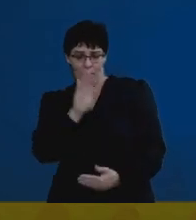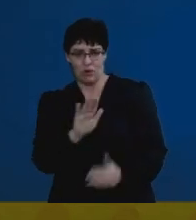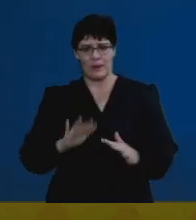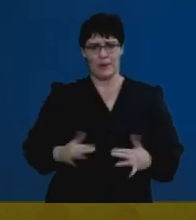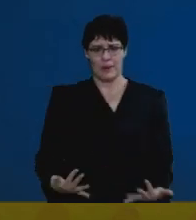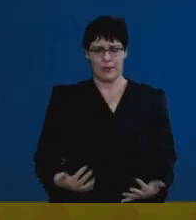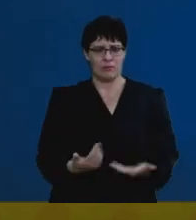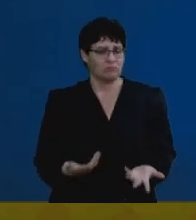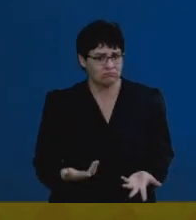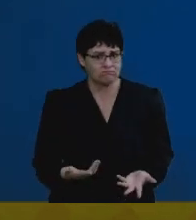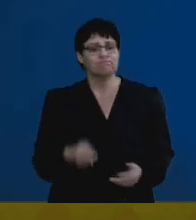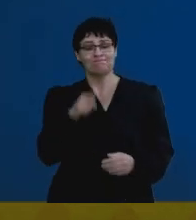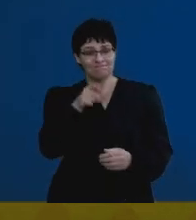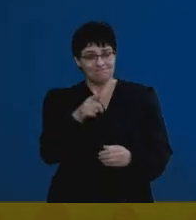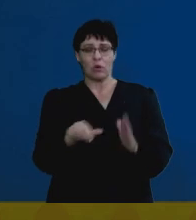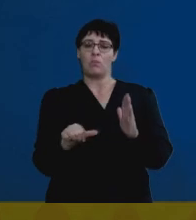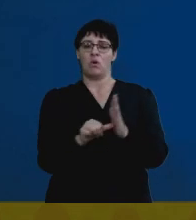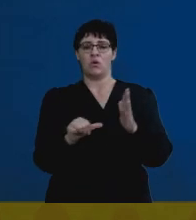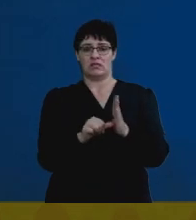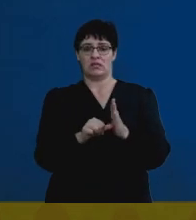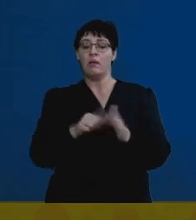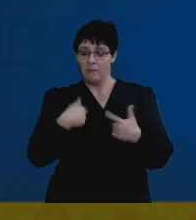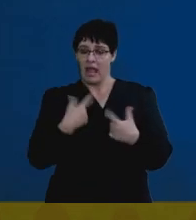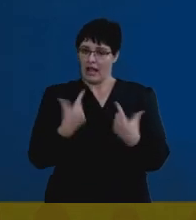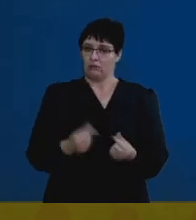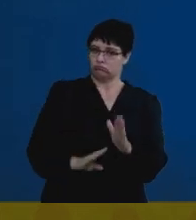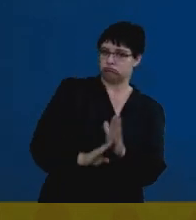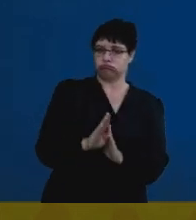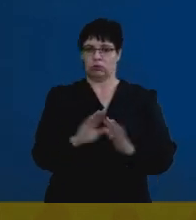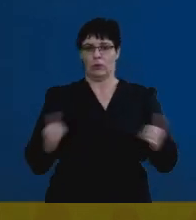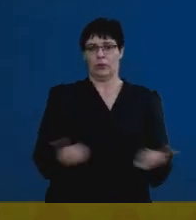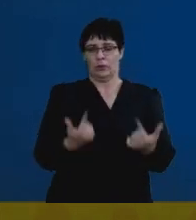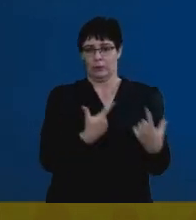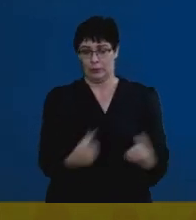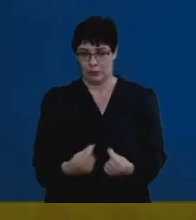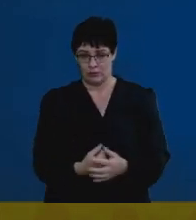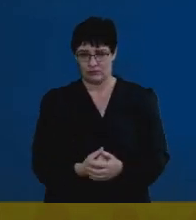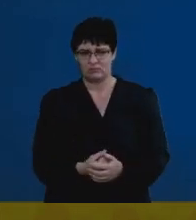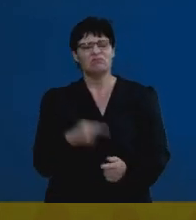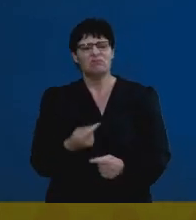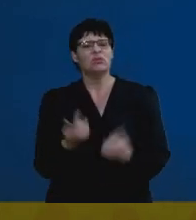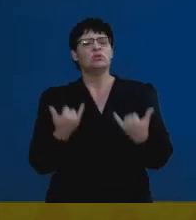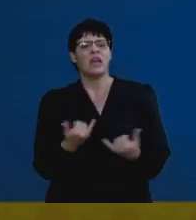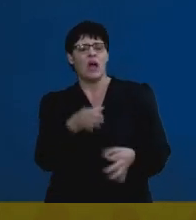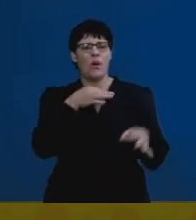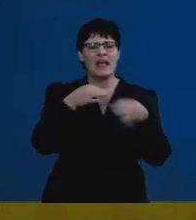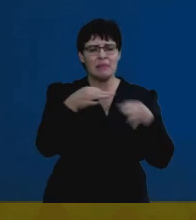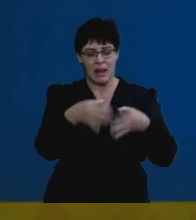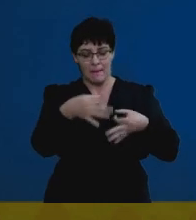approach this exam? And that's crucial to really performing well. So this session is going to look at how we look at